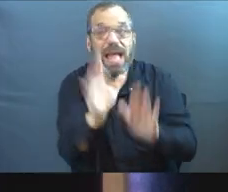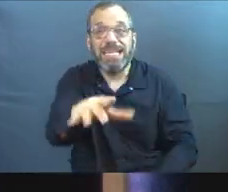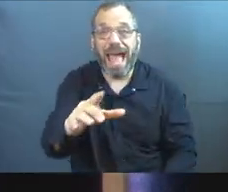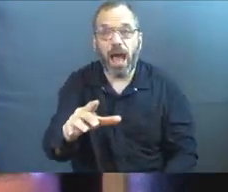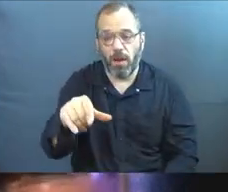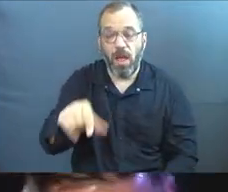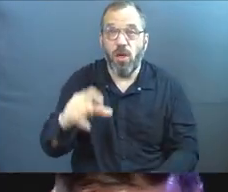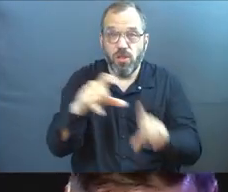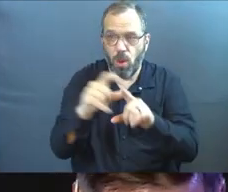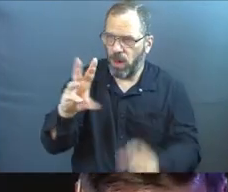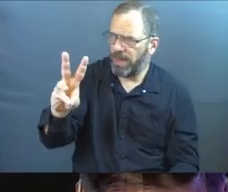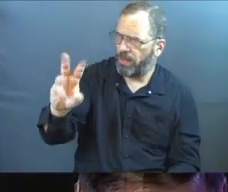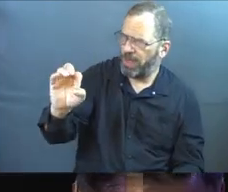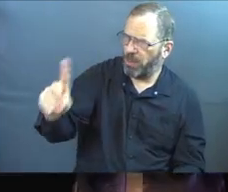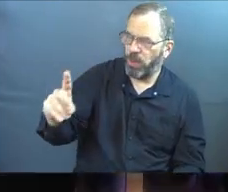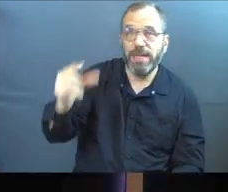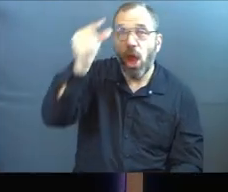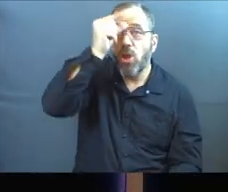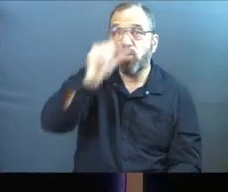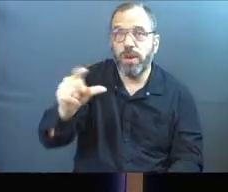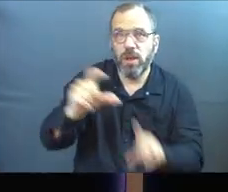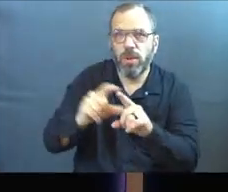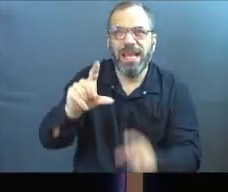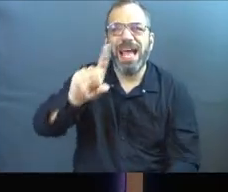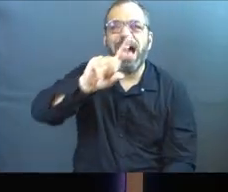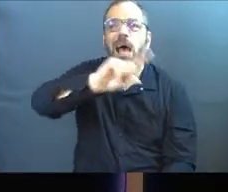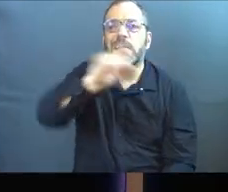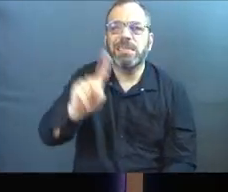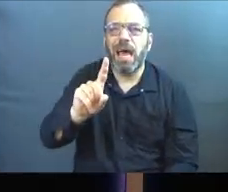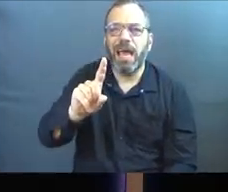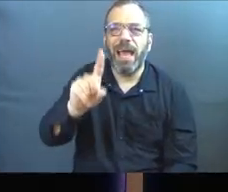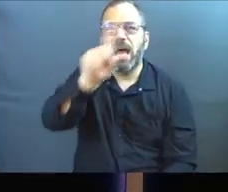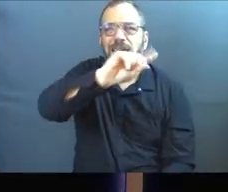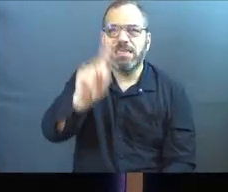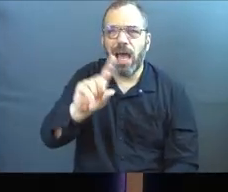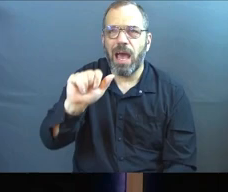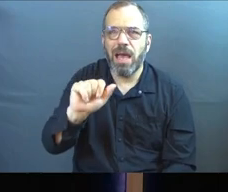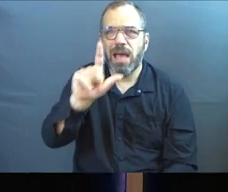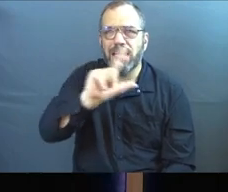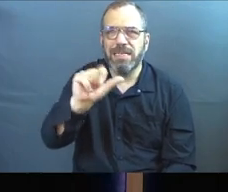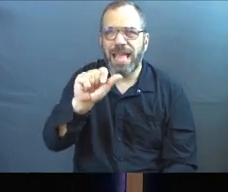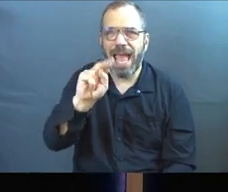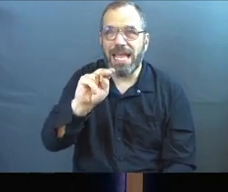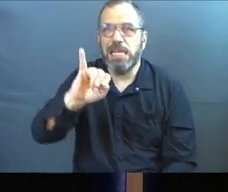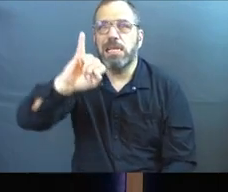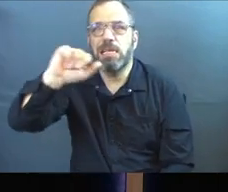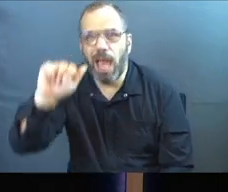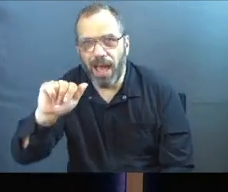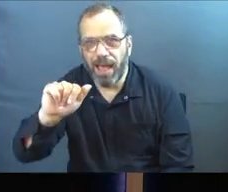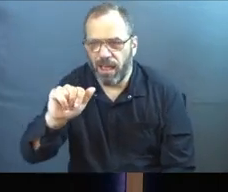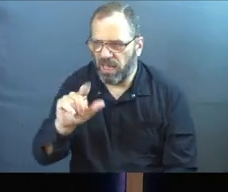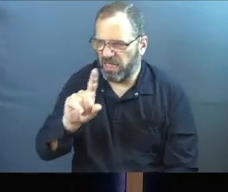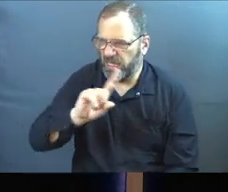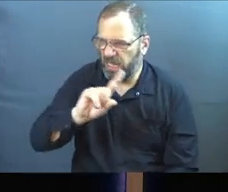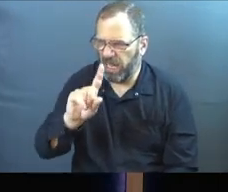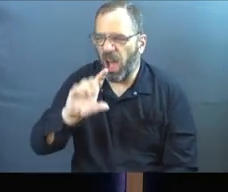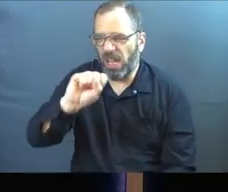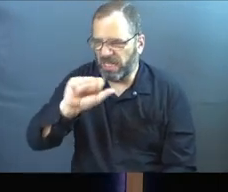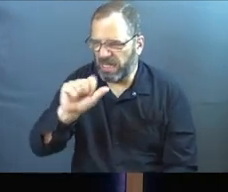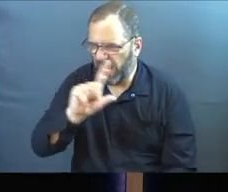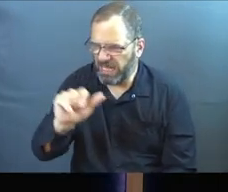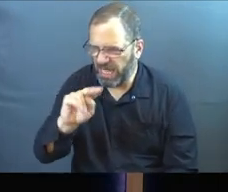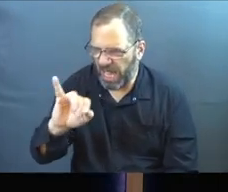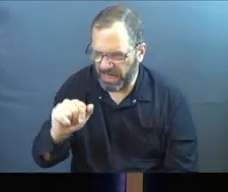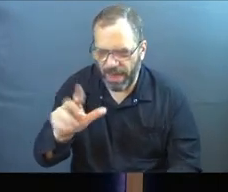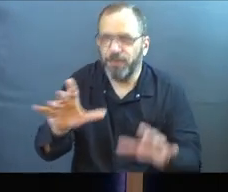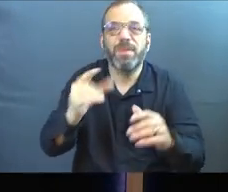Greek there for the word weed is zazania. Say zazania. Isn't that fun? Zazania. So